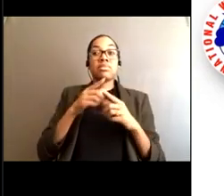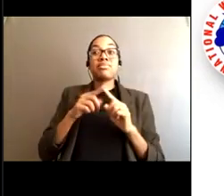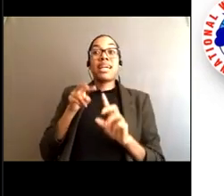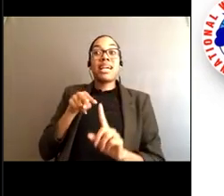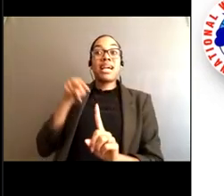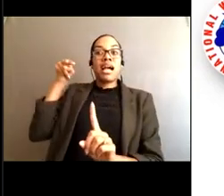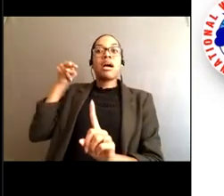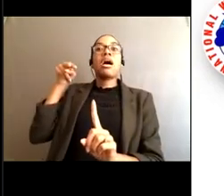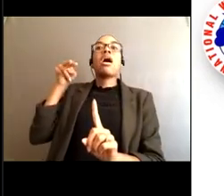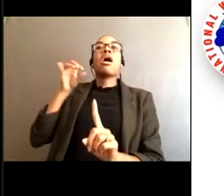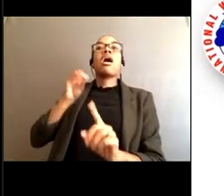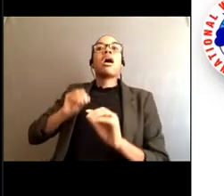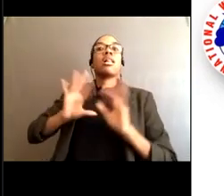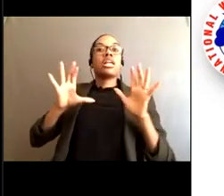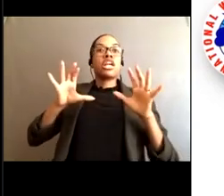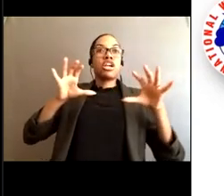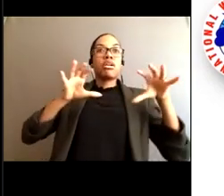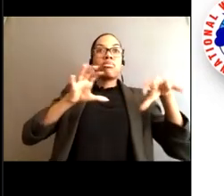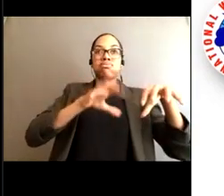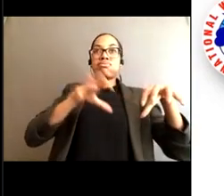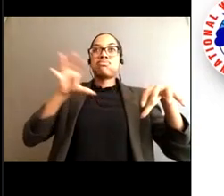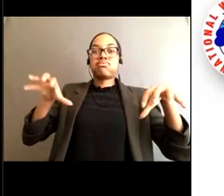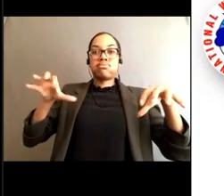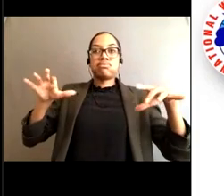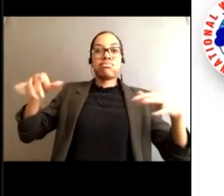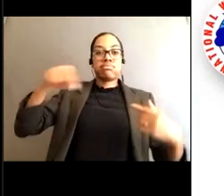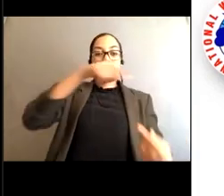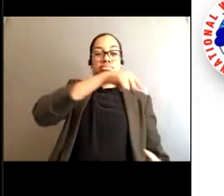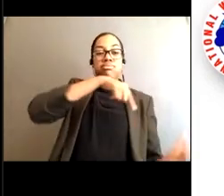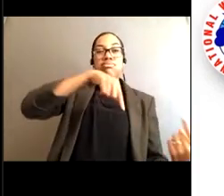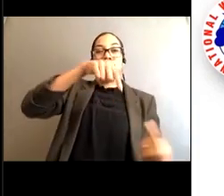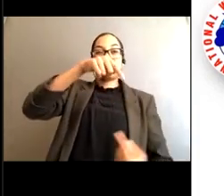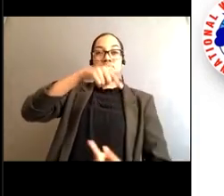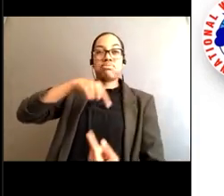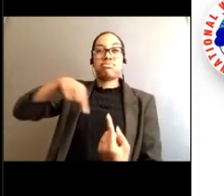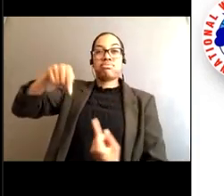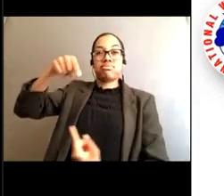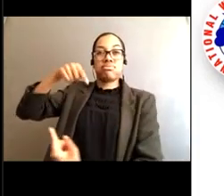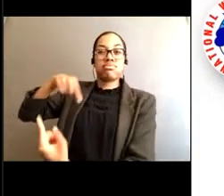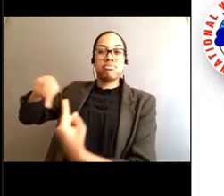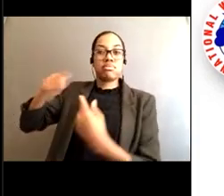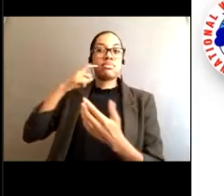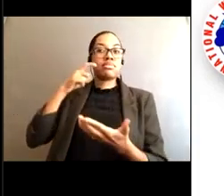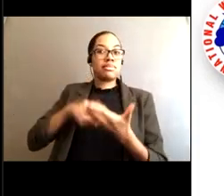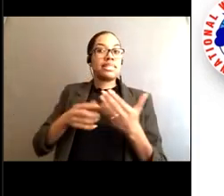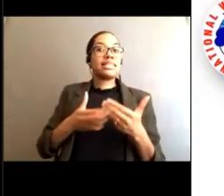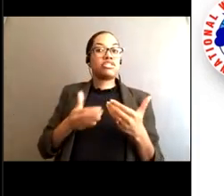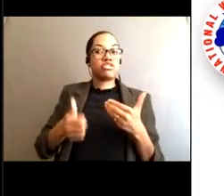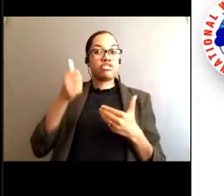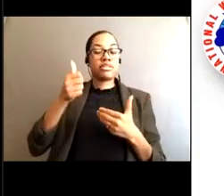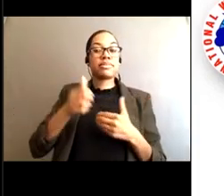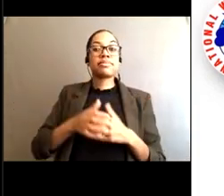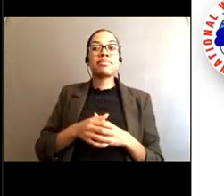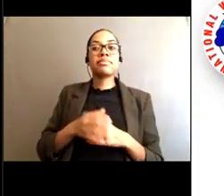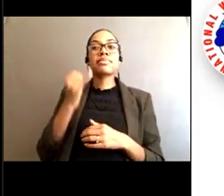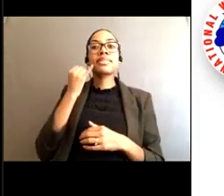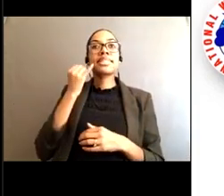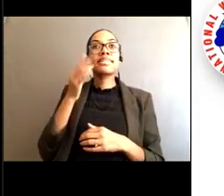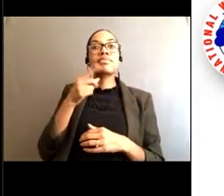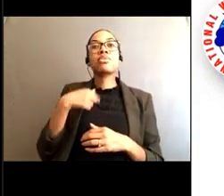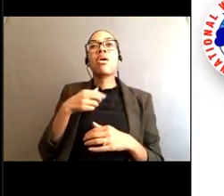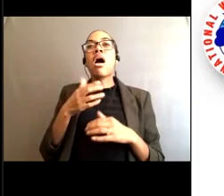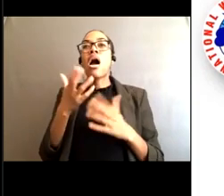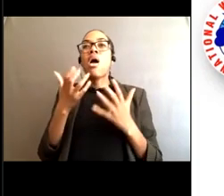So if you're on the beach and you're unsure if what you're seeing is a rip current or not, you can go to a higher ground